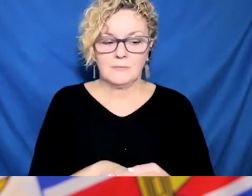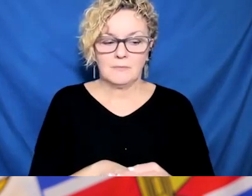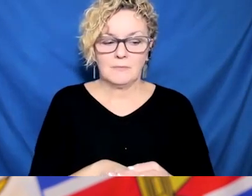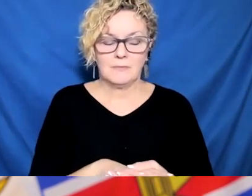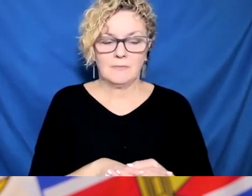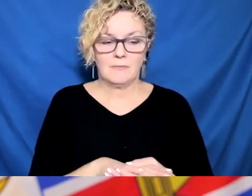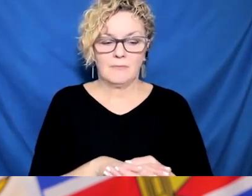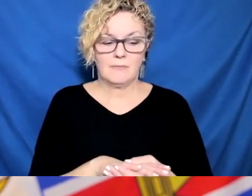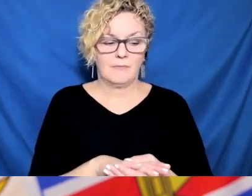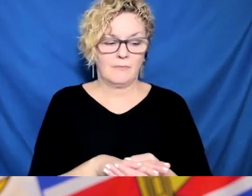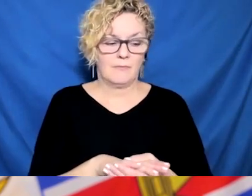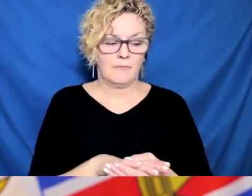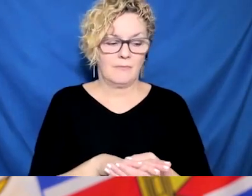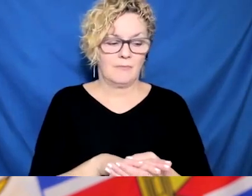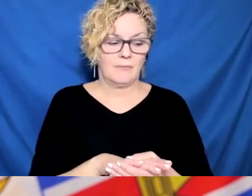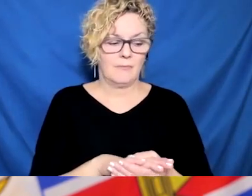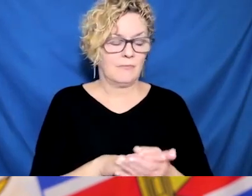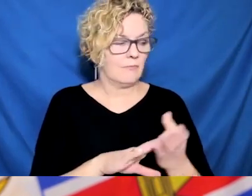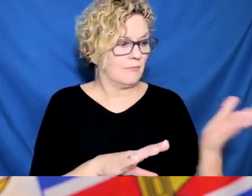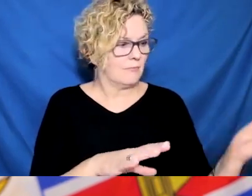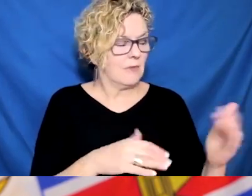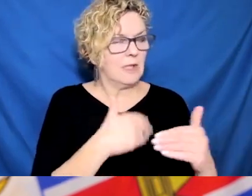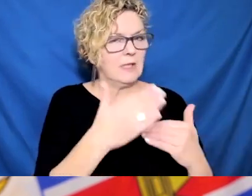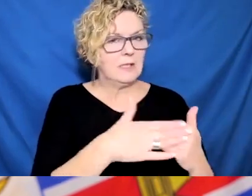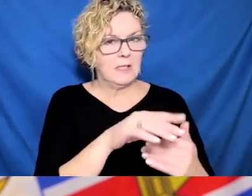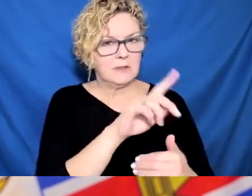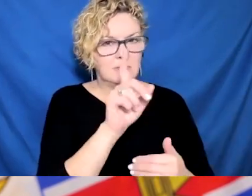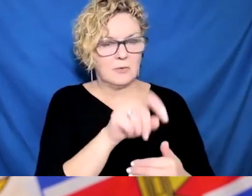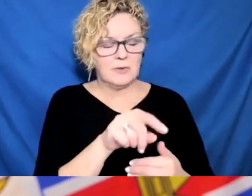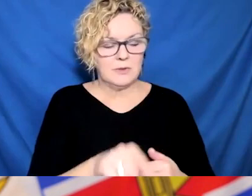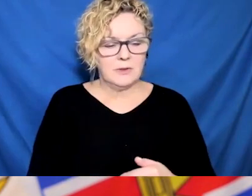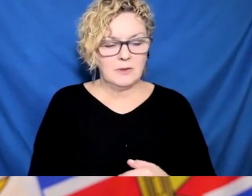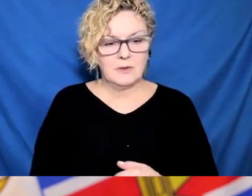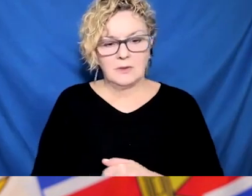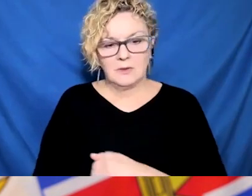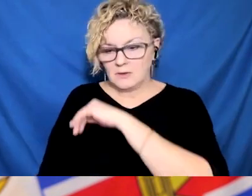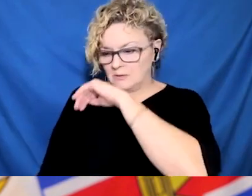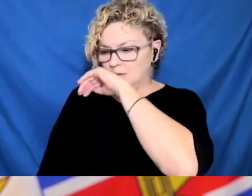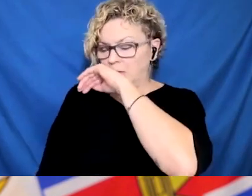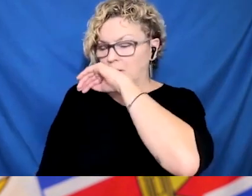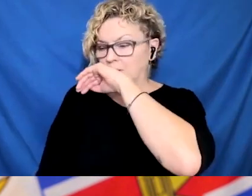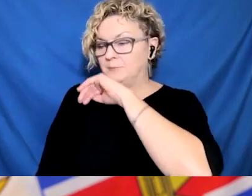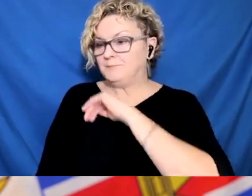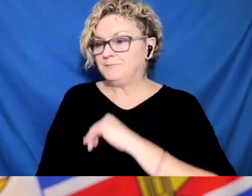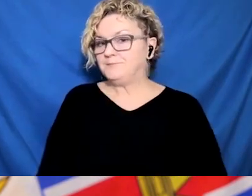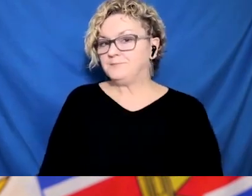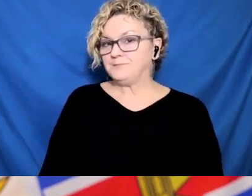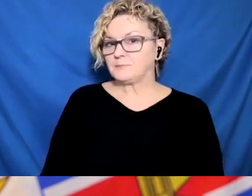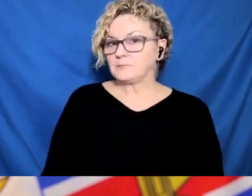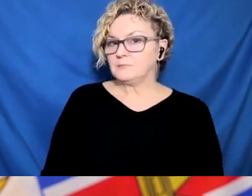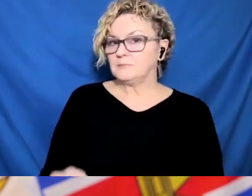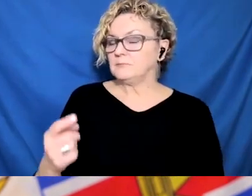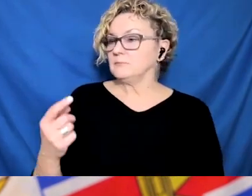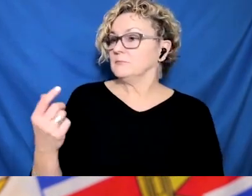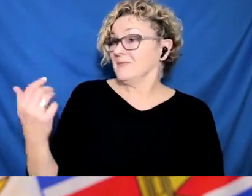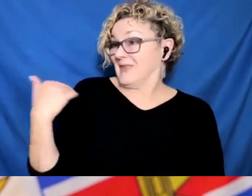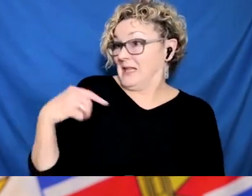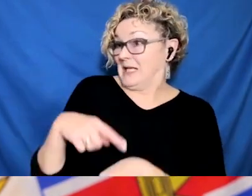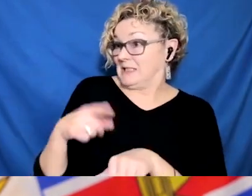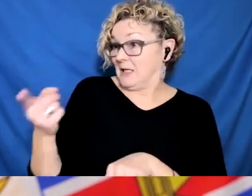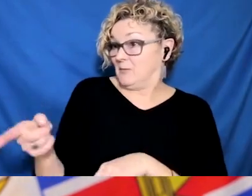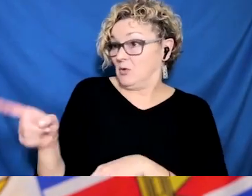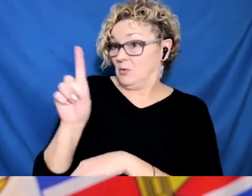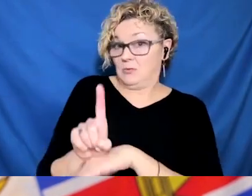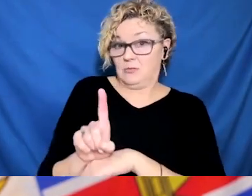illness, particularly in people who are vaccinated. So that's the really important thing. And a lot of people who, particularly